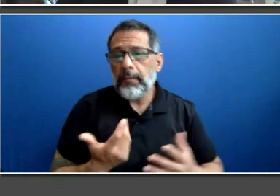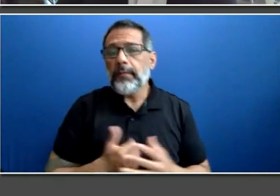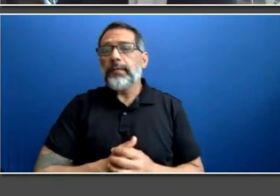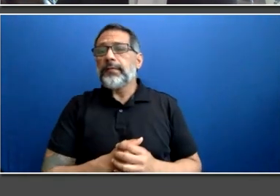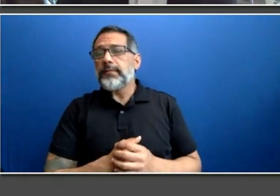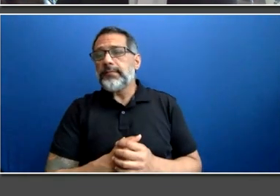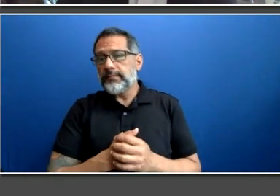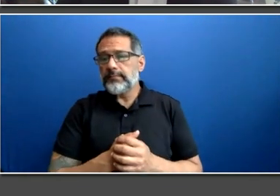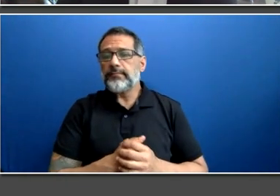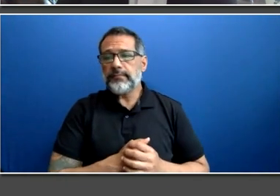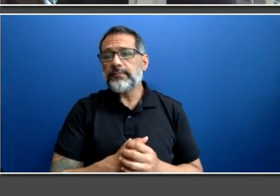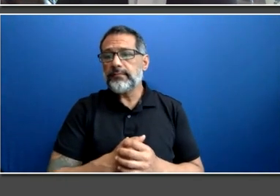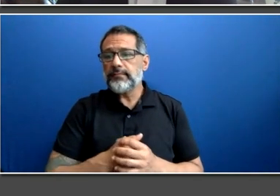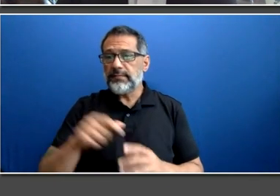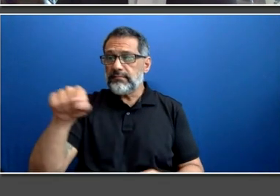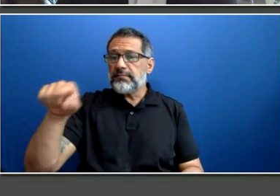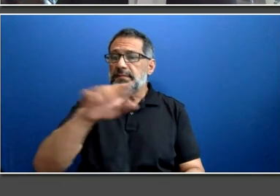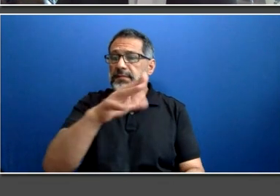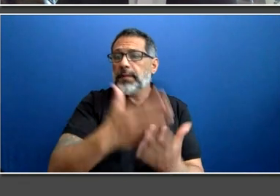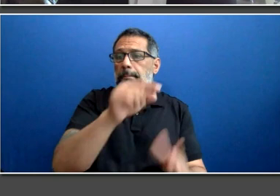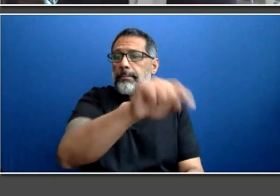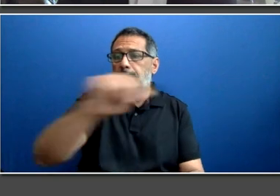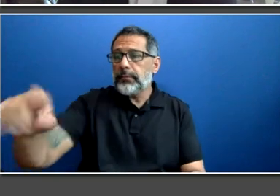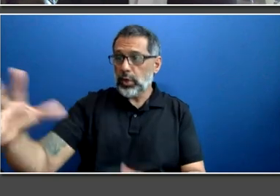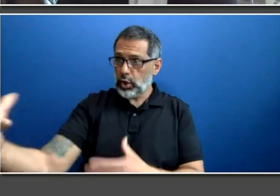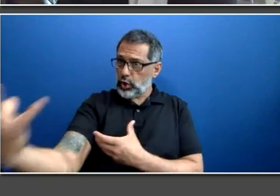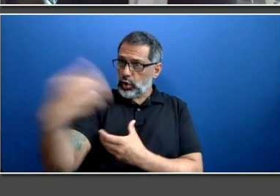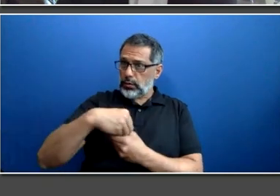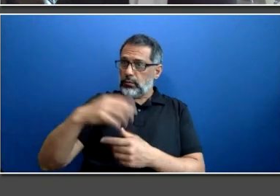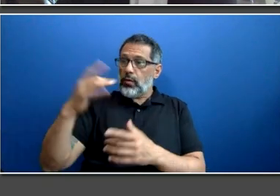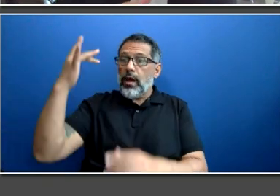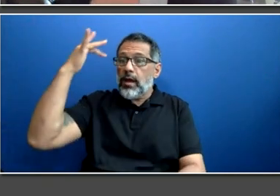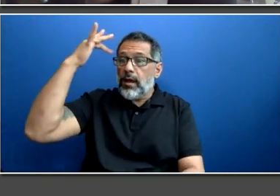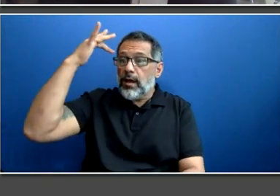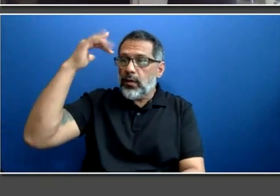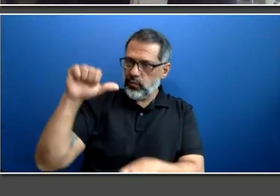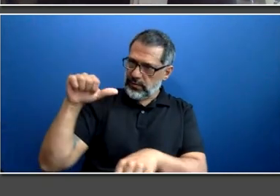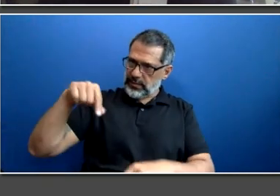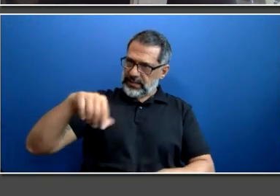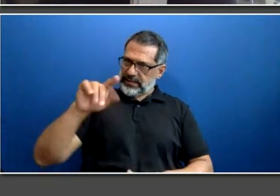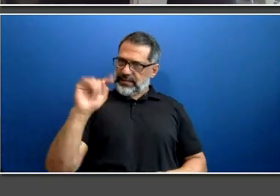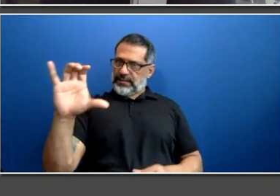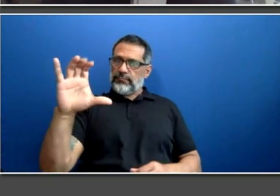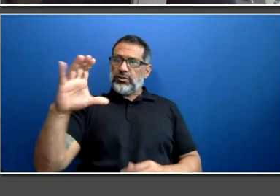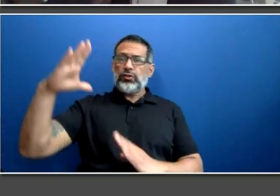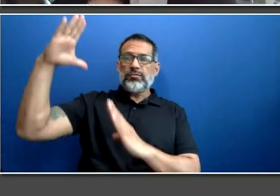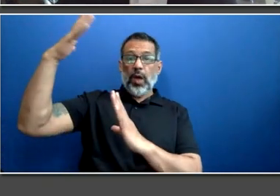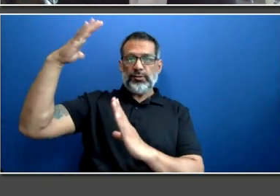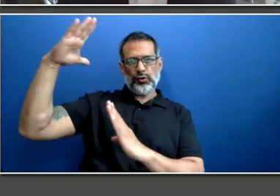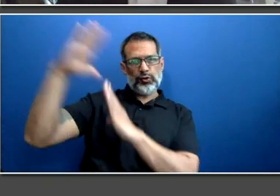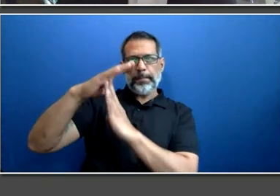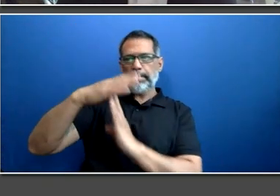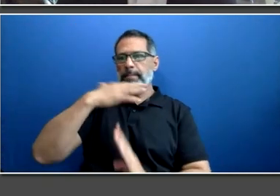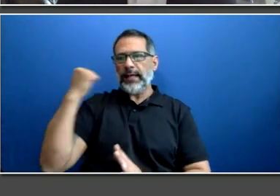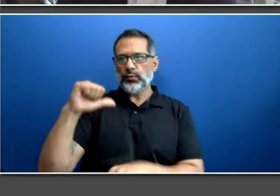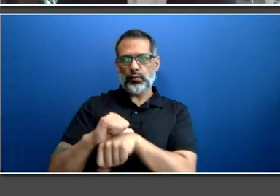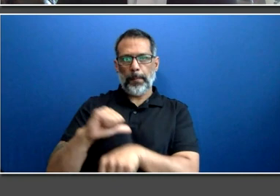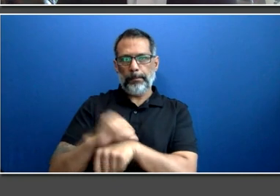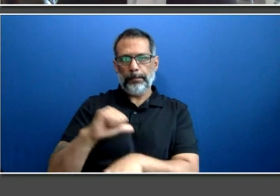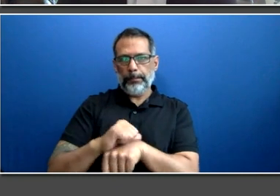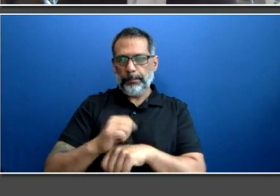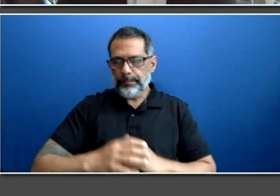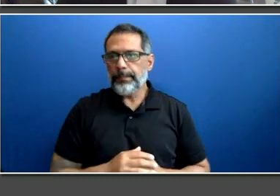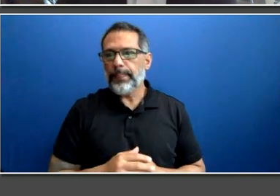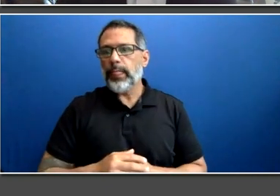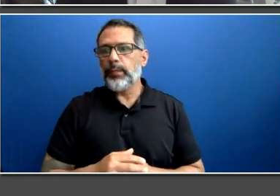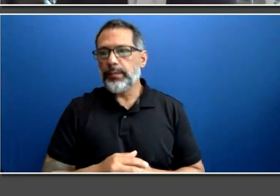and recognize the impact that we have on the city. You know, my colleagues addressing you here today or this afternoon will offer varied